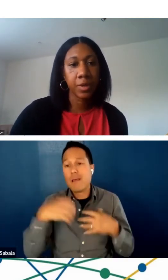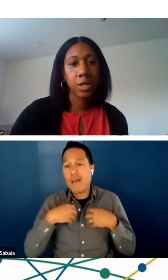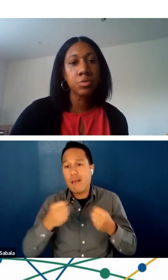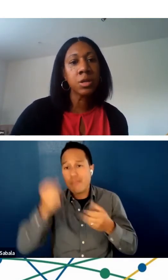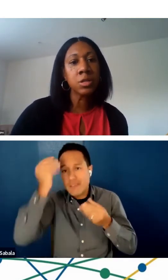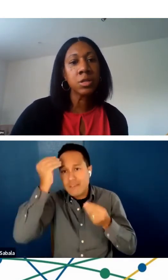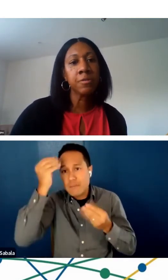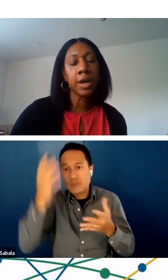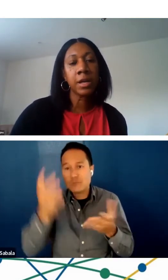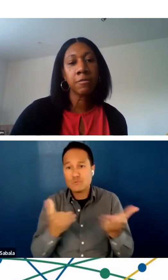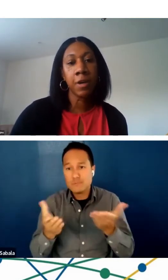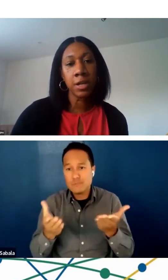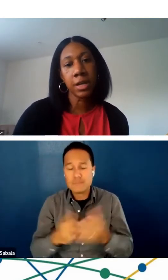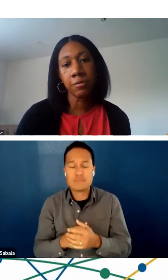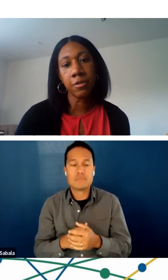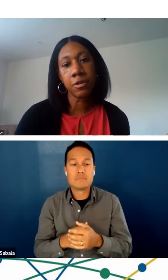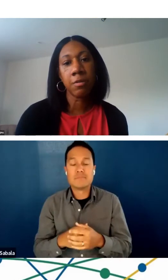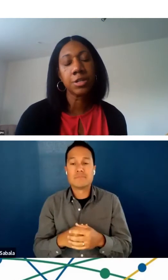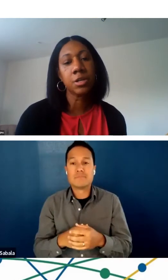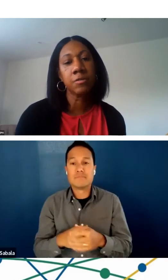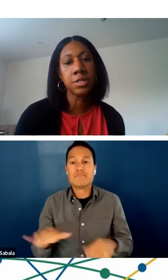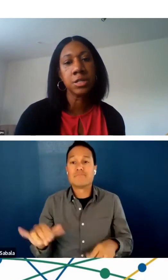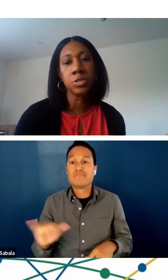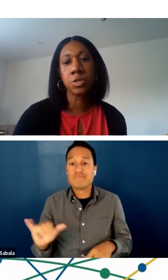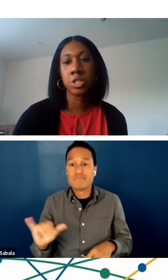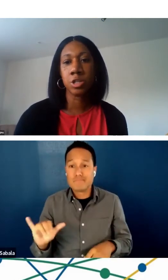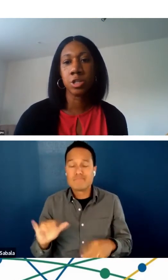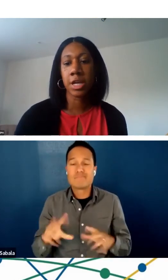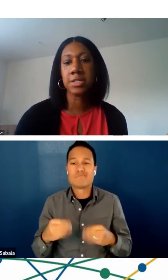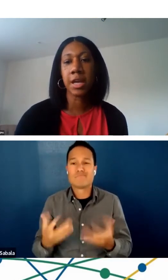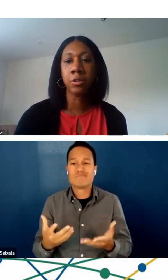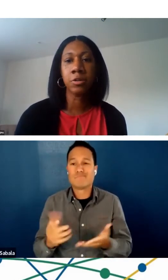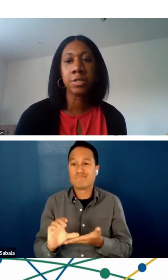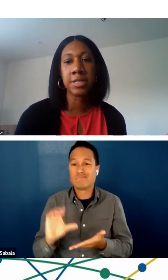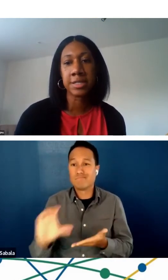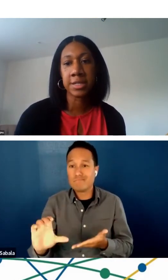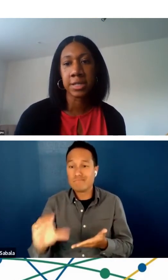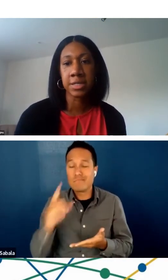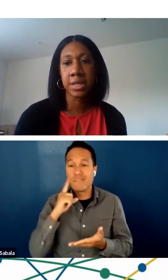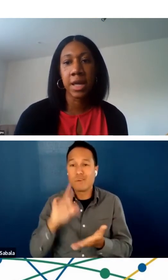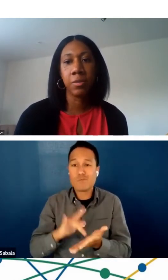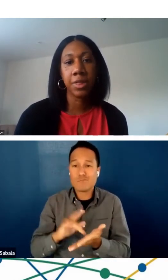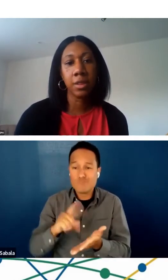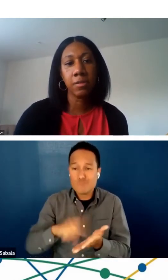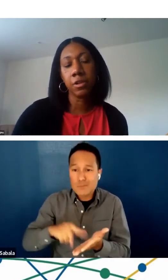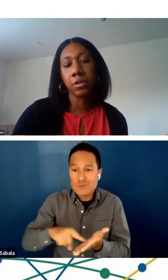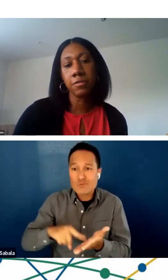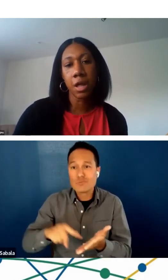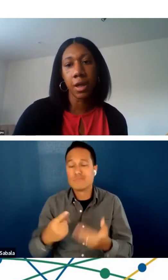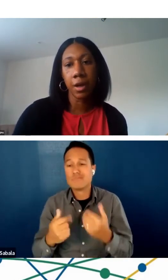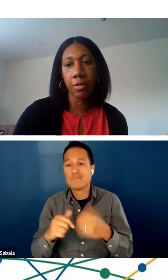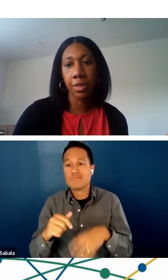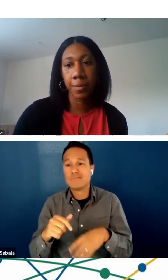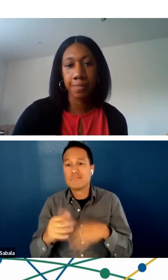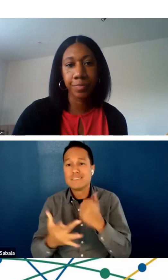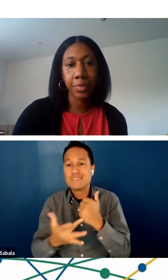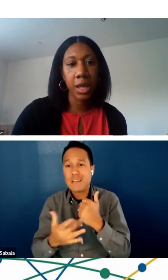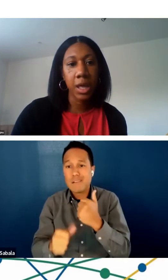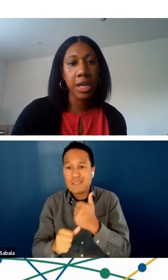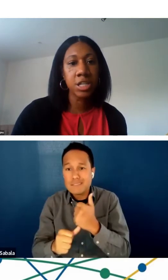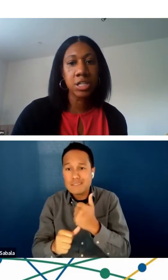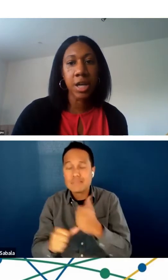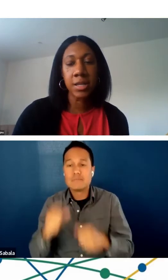as well as providing funding for direct services, research, and technical assistance within the field of telehealth.